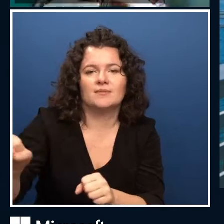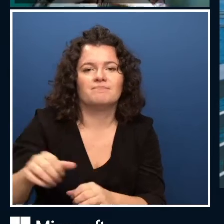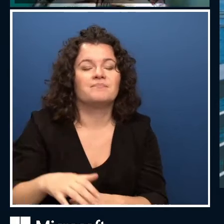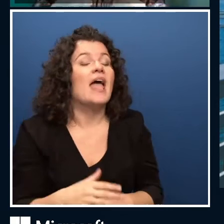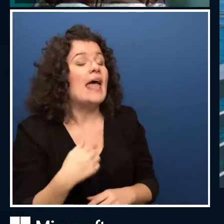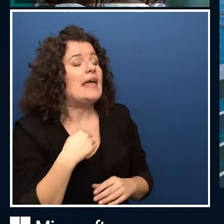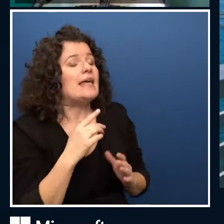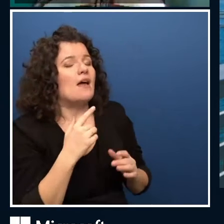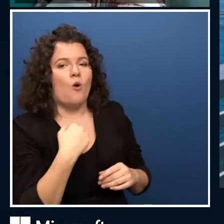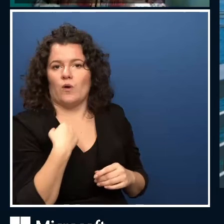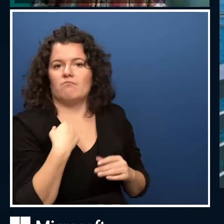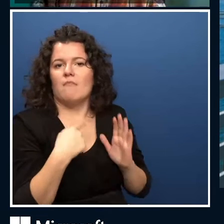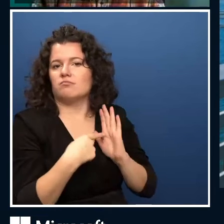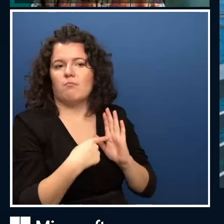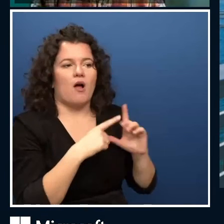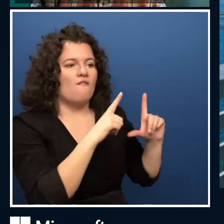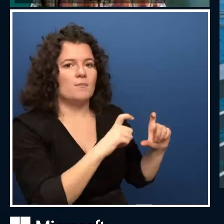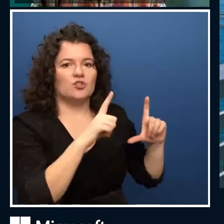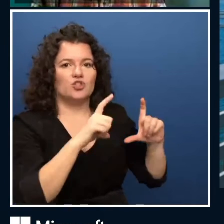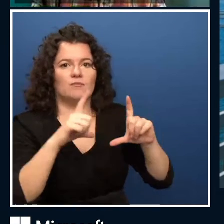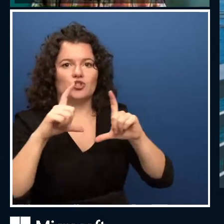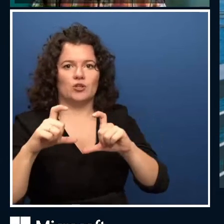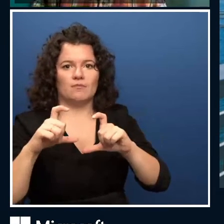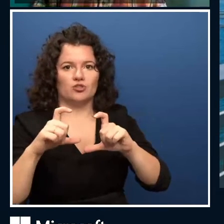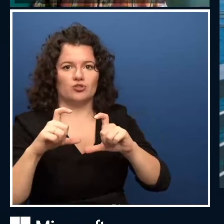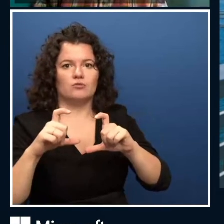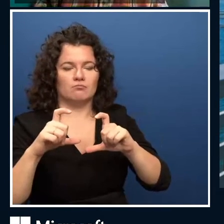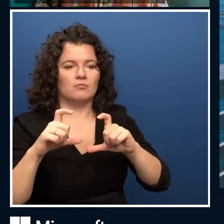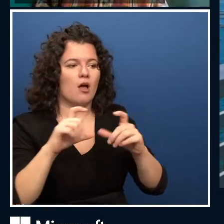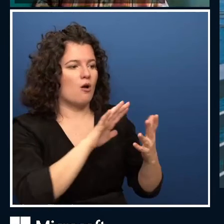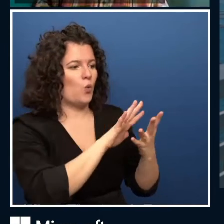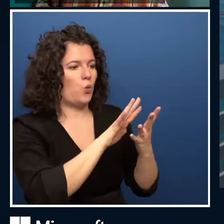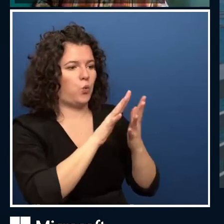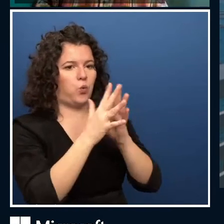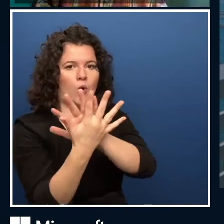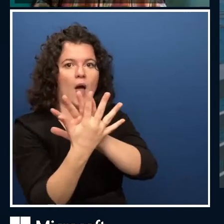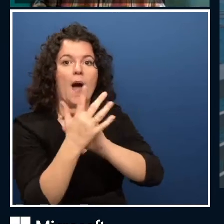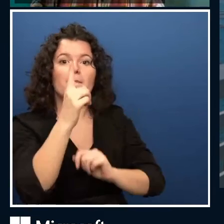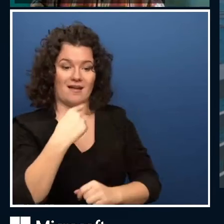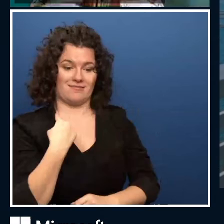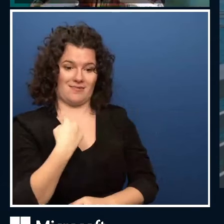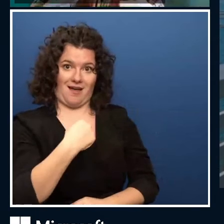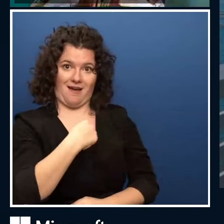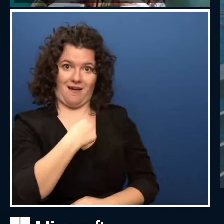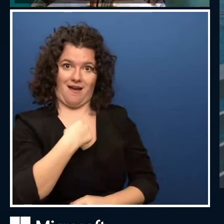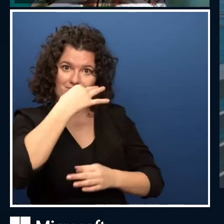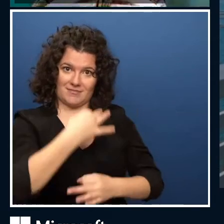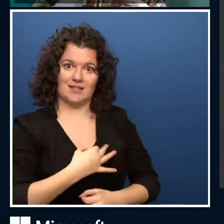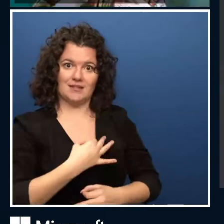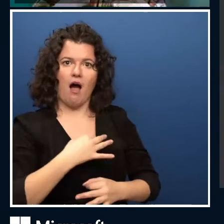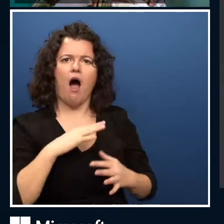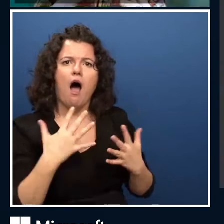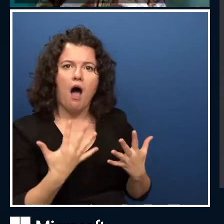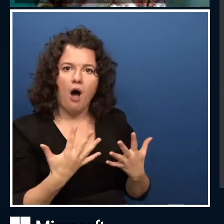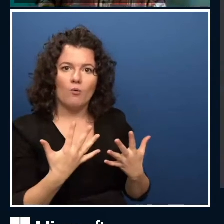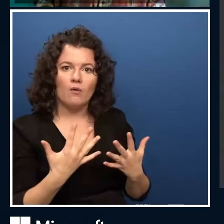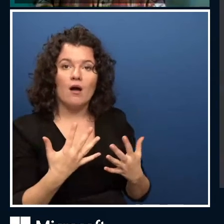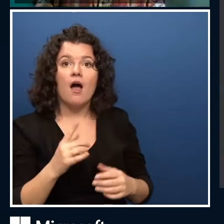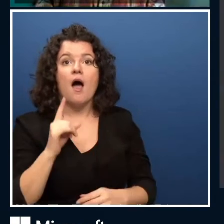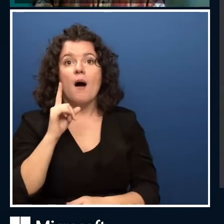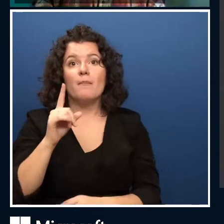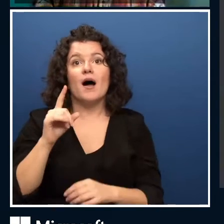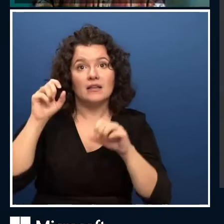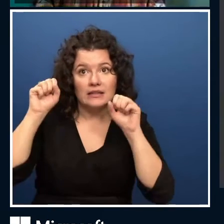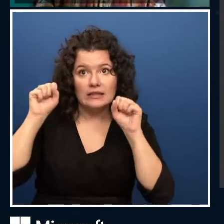had the idea of how we want them aligned. But in fact, nowadays you can train neural networks to create art by themselves, like almost by